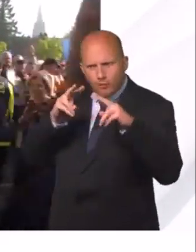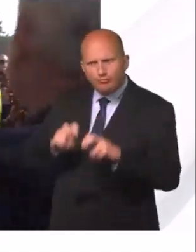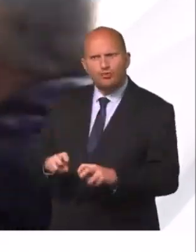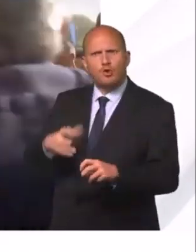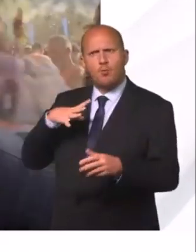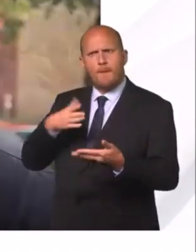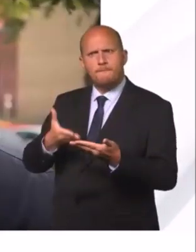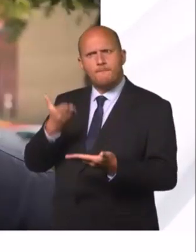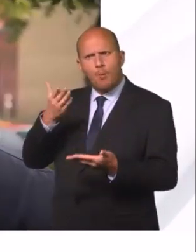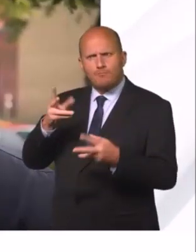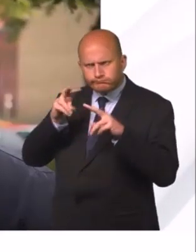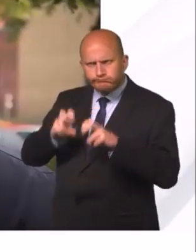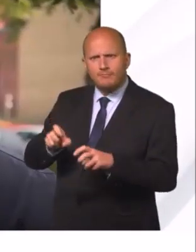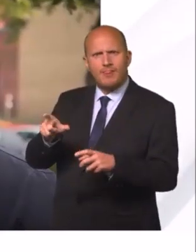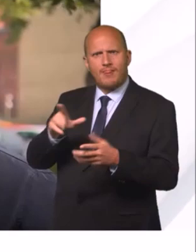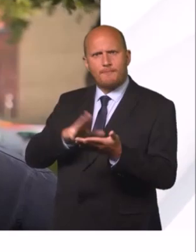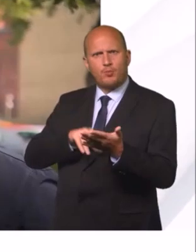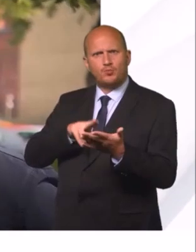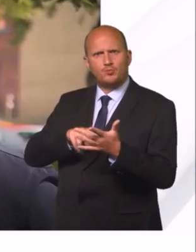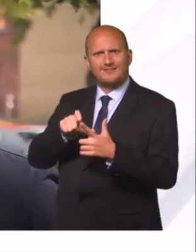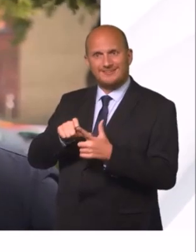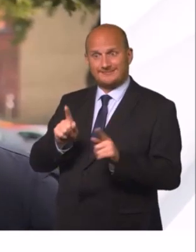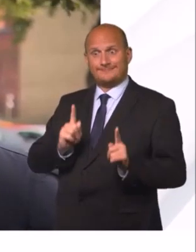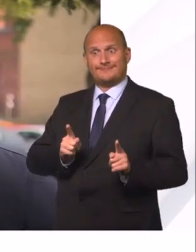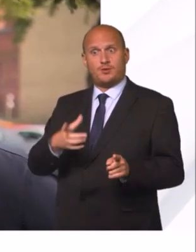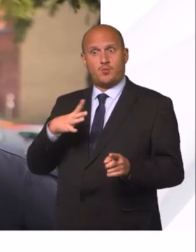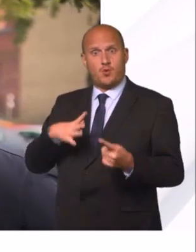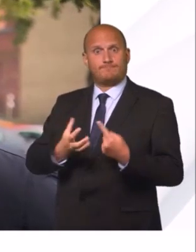for. As you can see, he's pretty raw still.